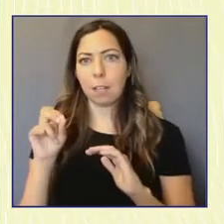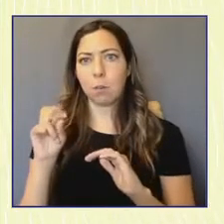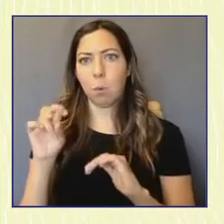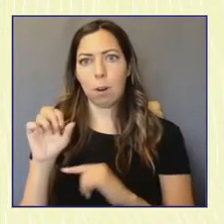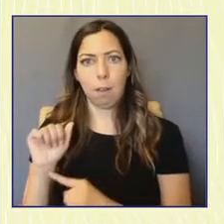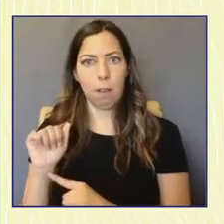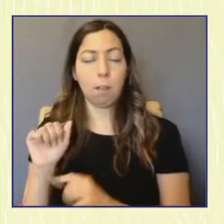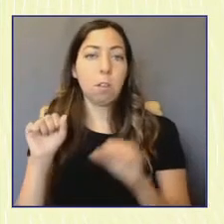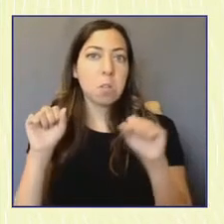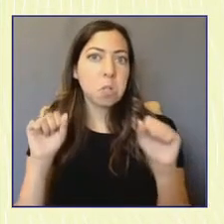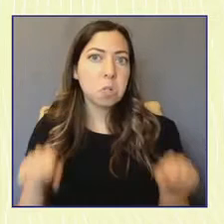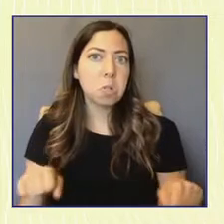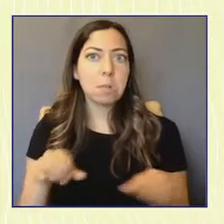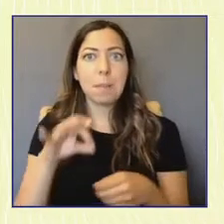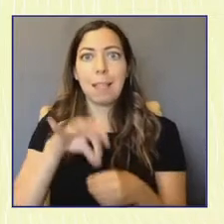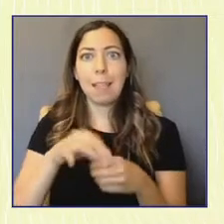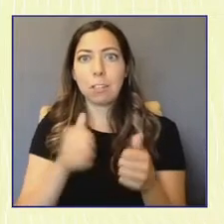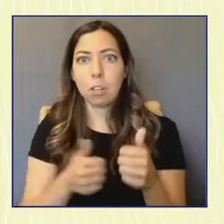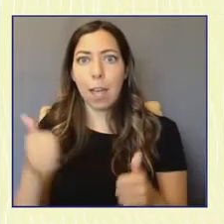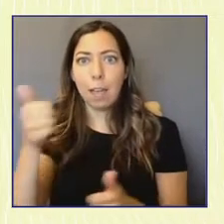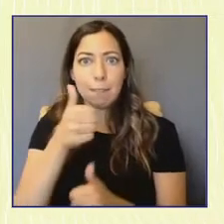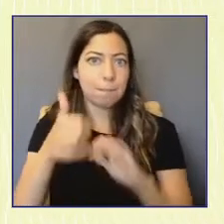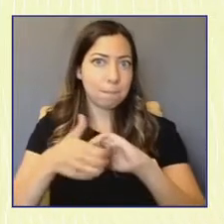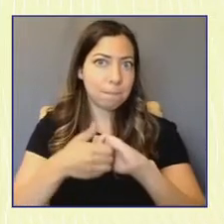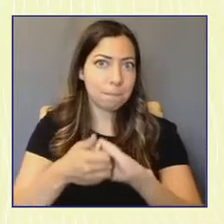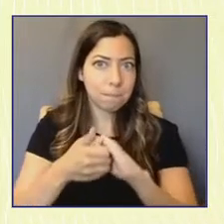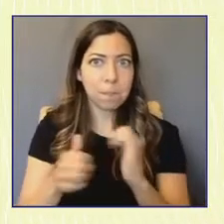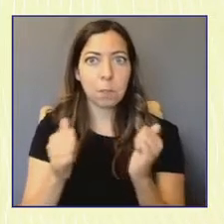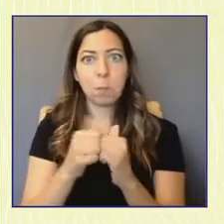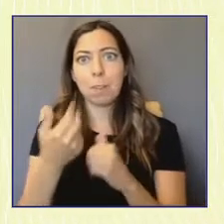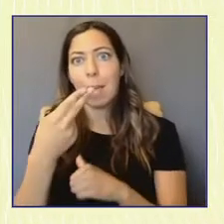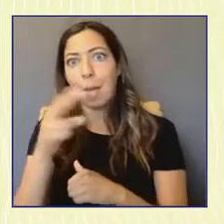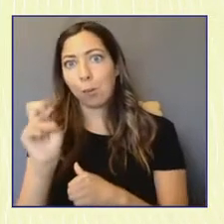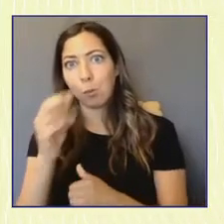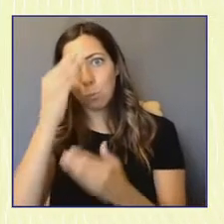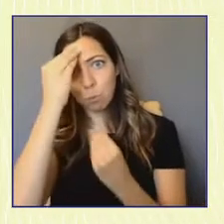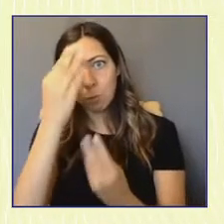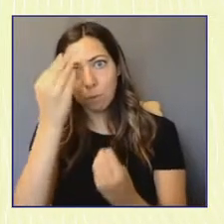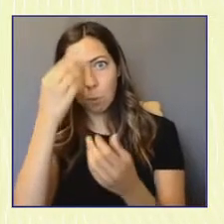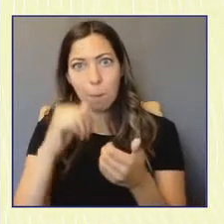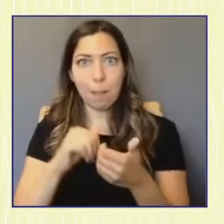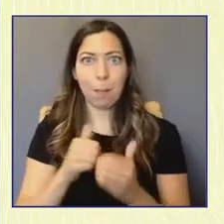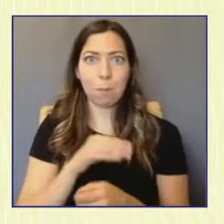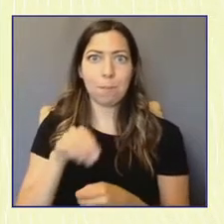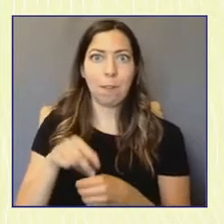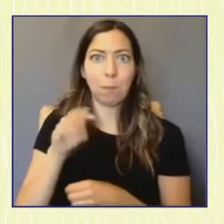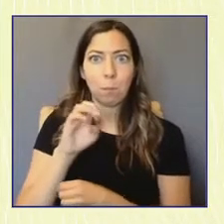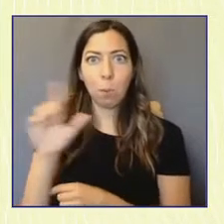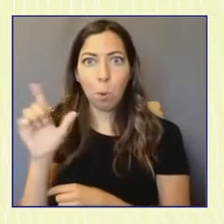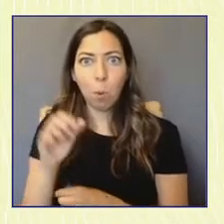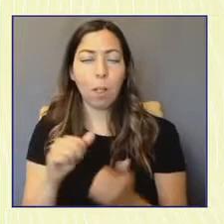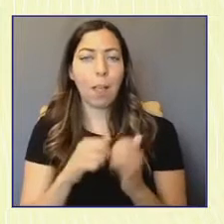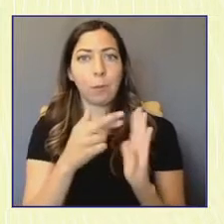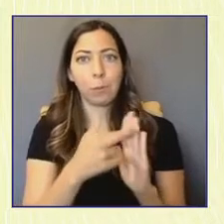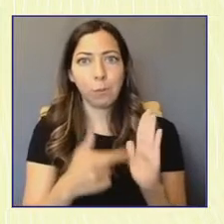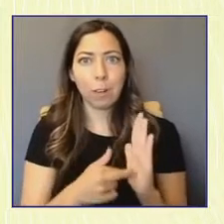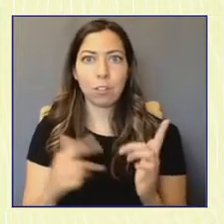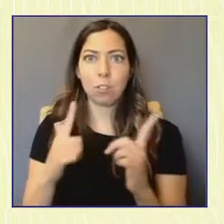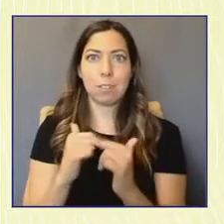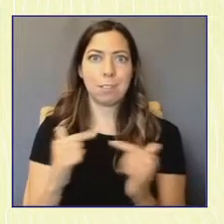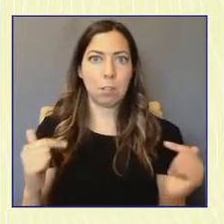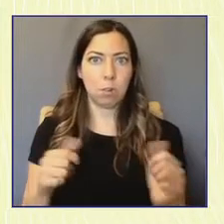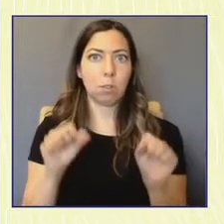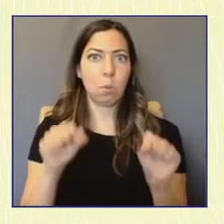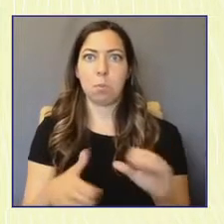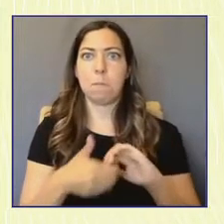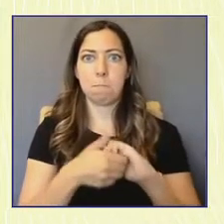administrators partnering with high schools to make information about serving as a poll worker, registering to vote, and voting more visible and accessible